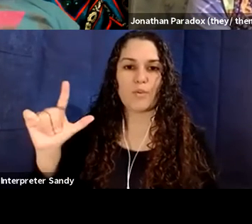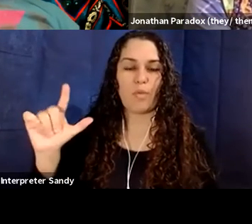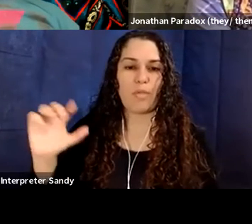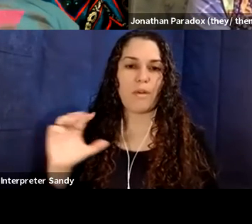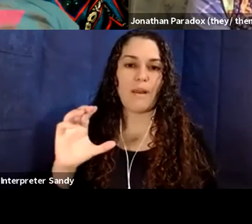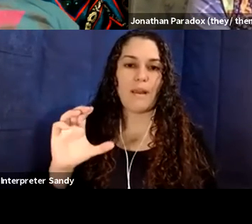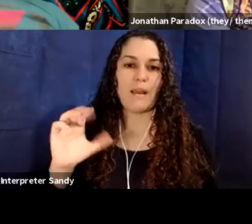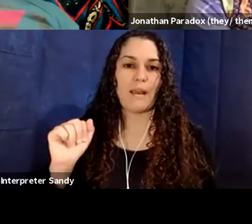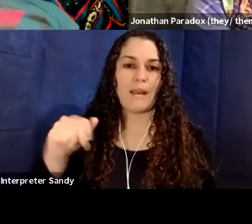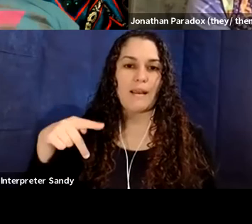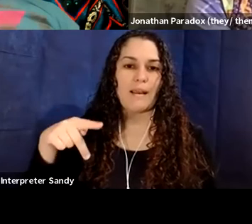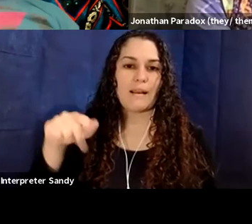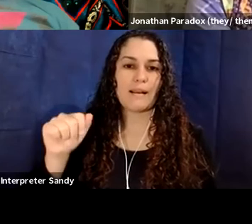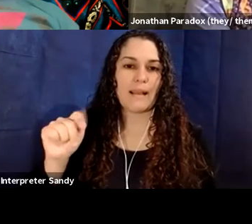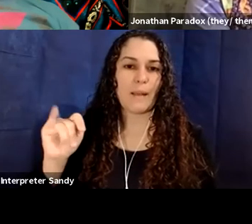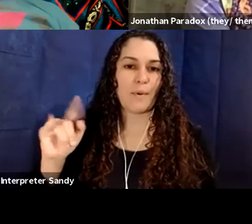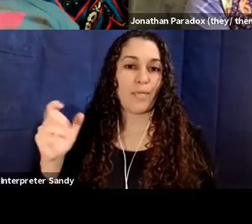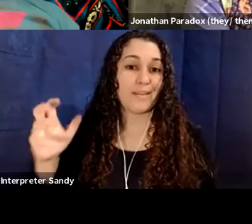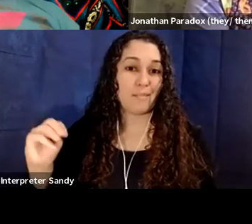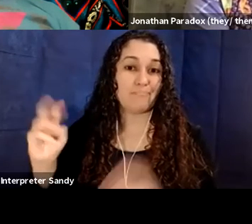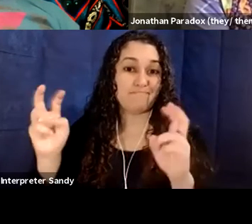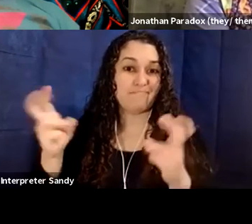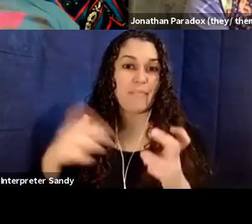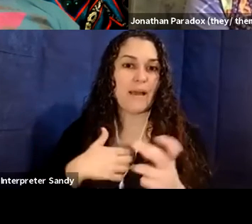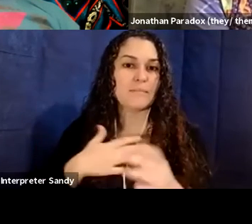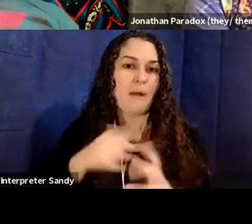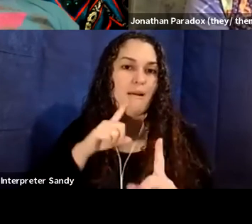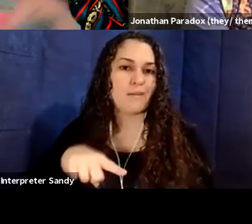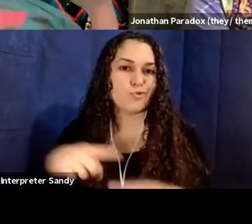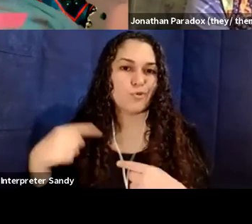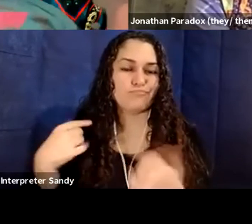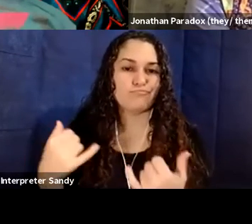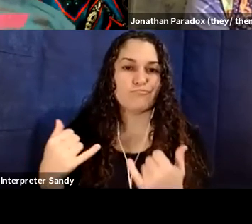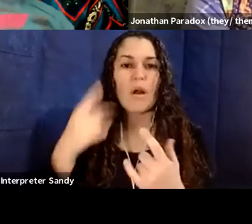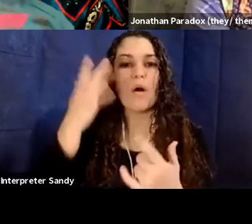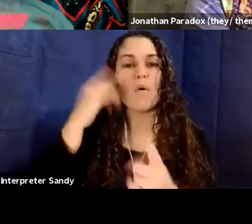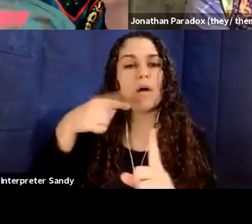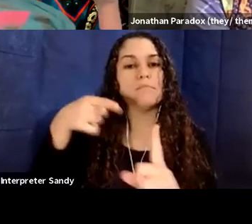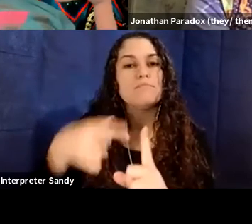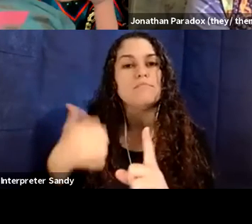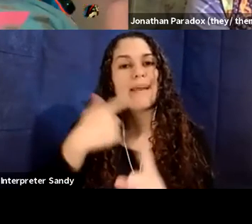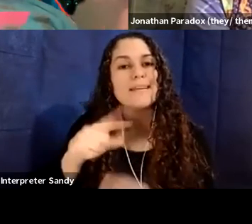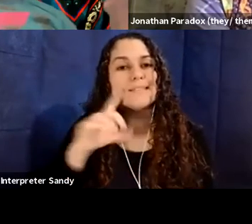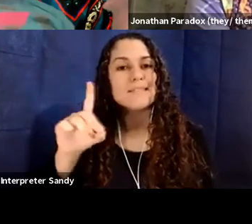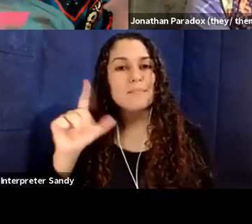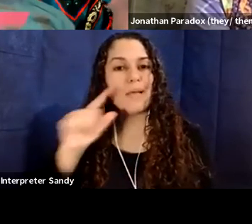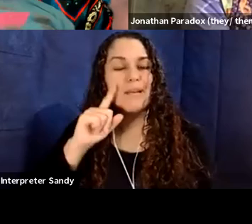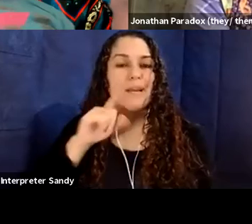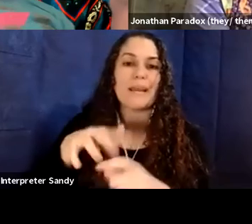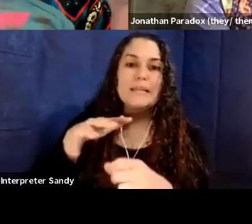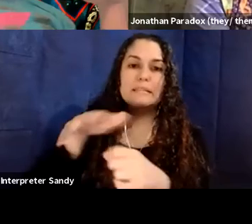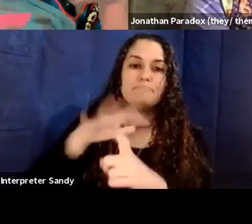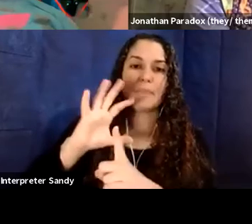this idea that disability is a, um, a form of social barrier, a form of environmental